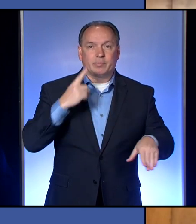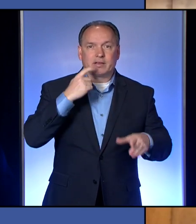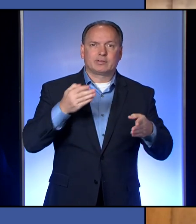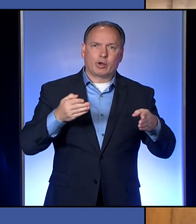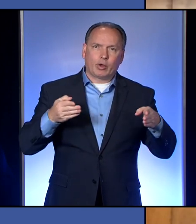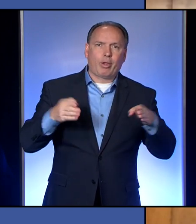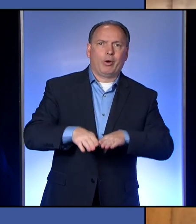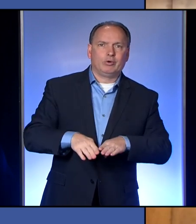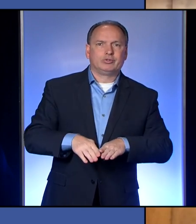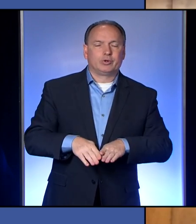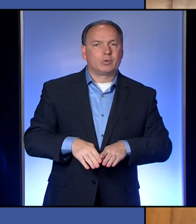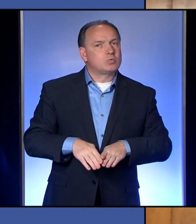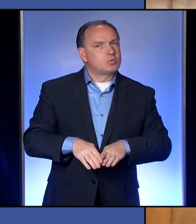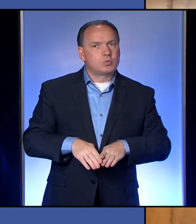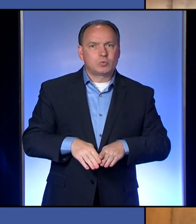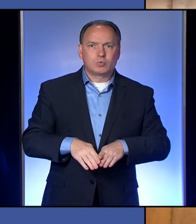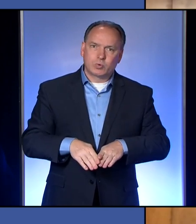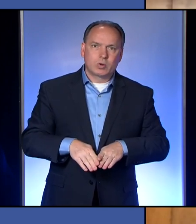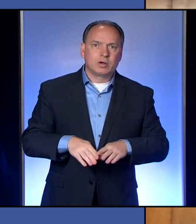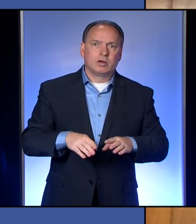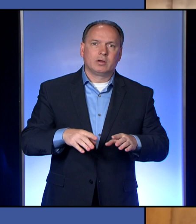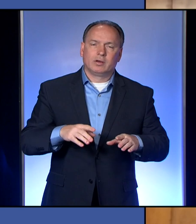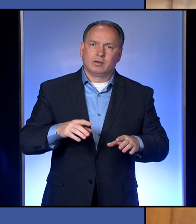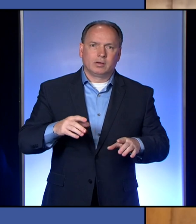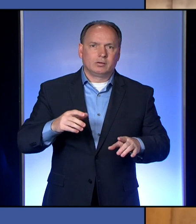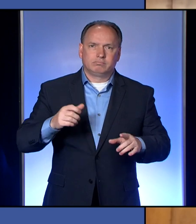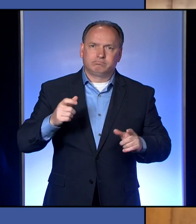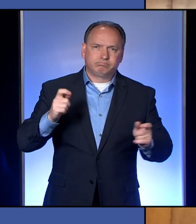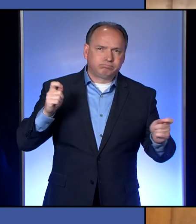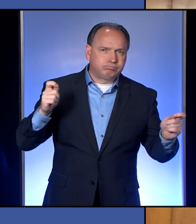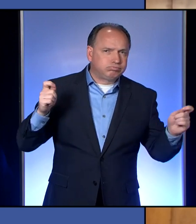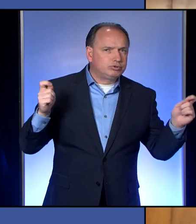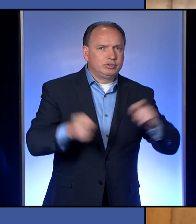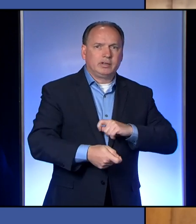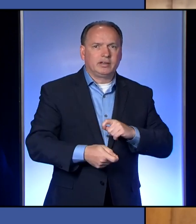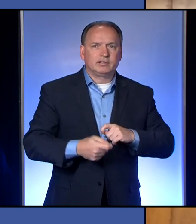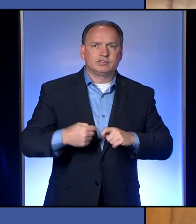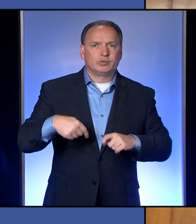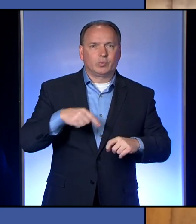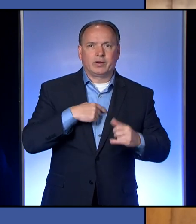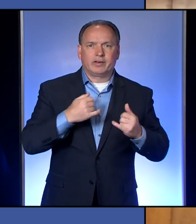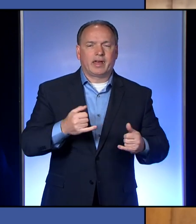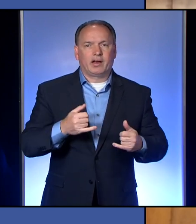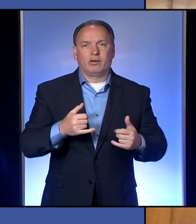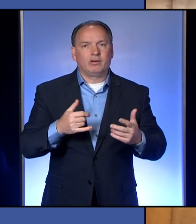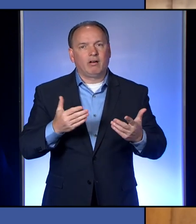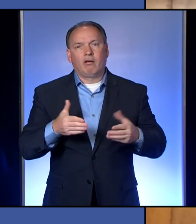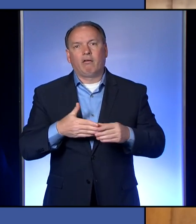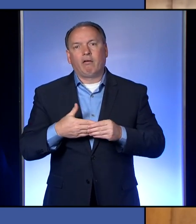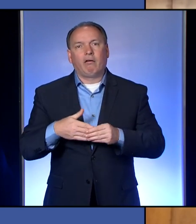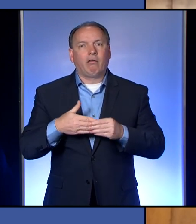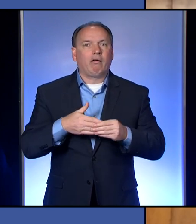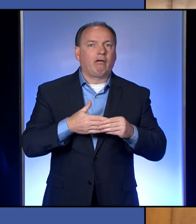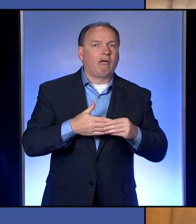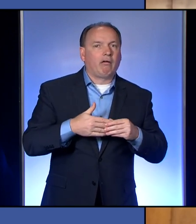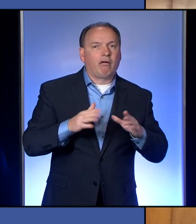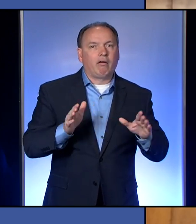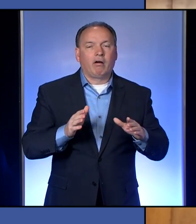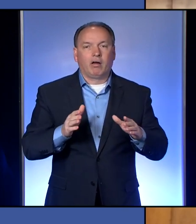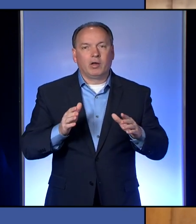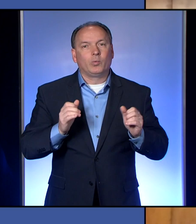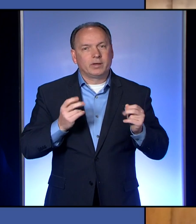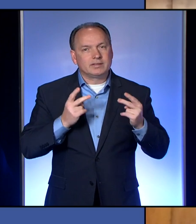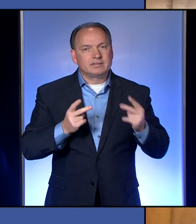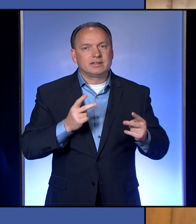a dramatic effect and we are liberalizing that, it's not surprising that we see more cases.